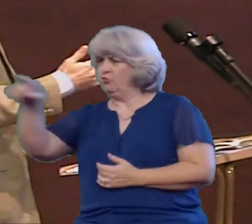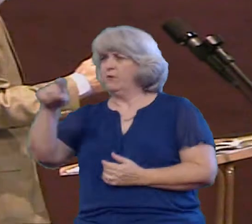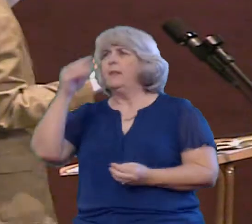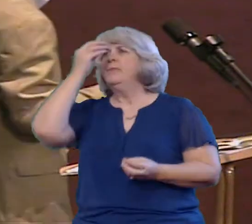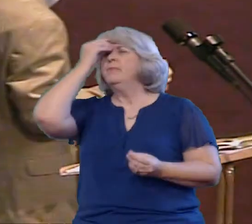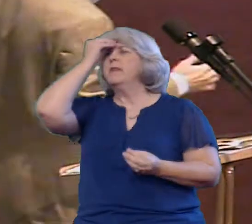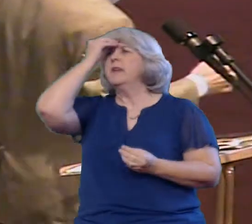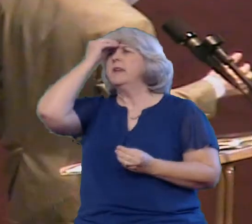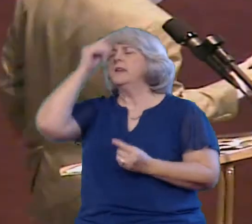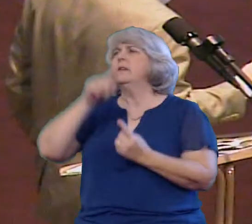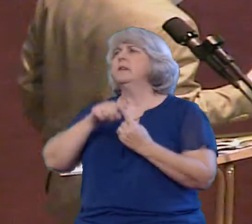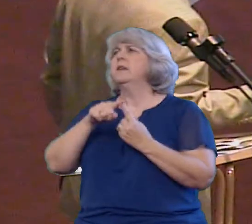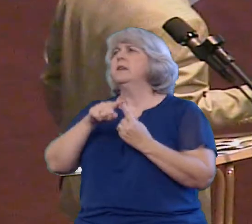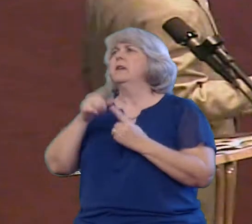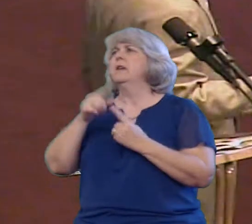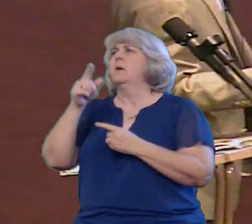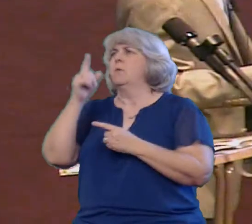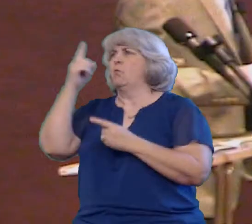somebody in your life right now